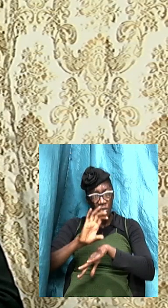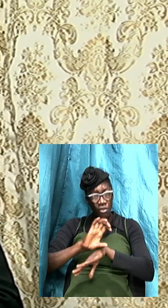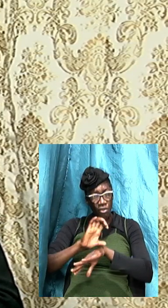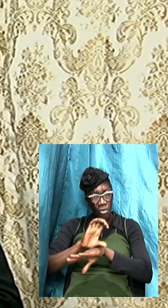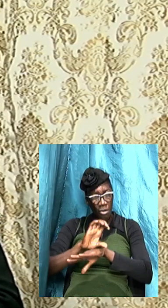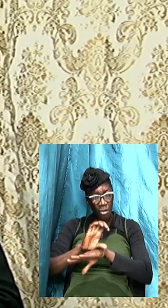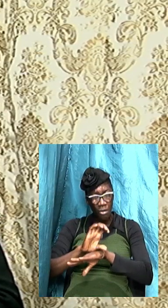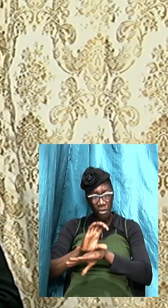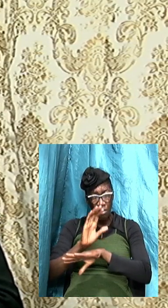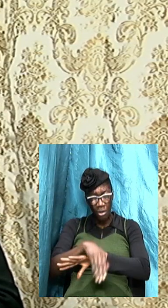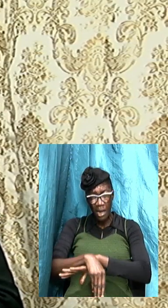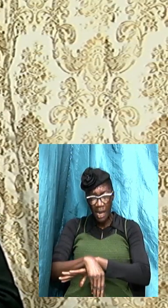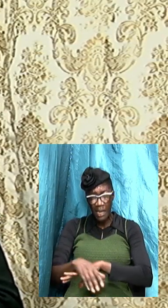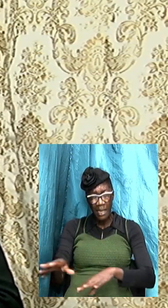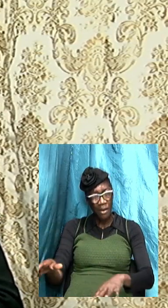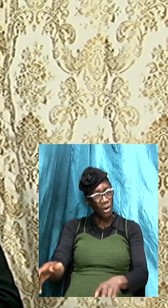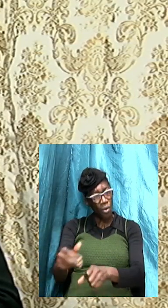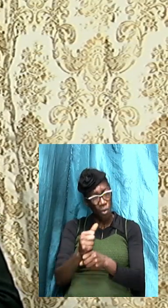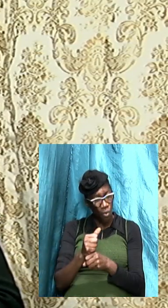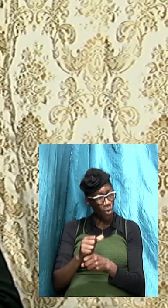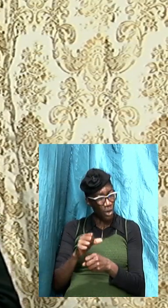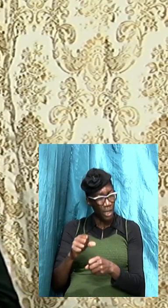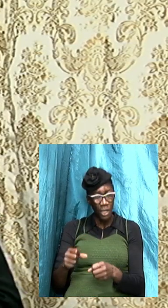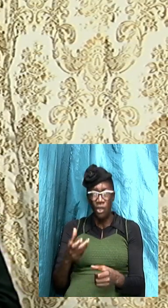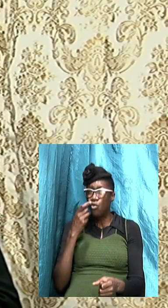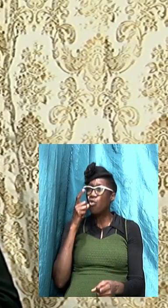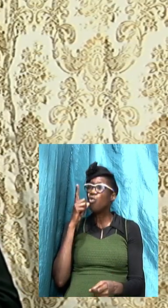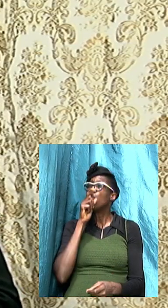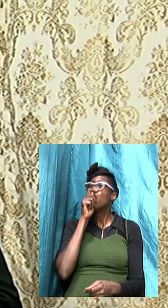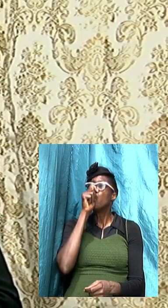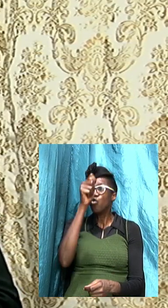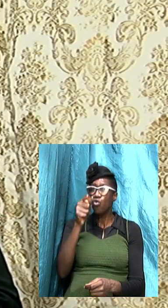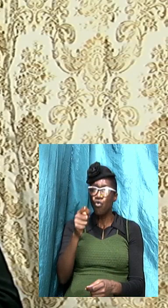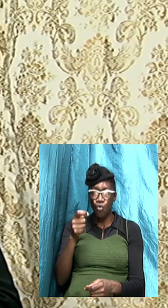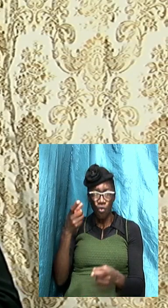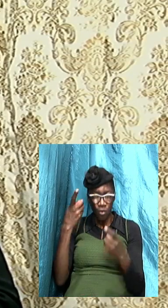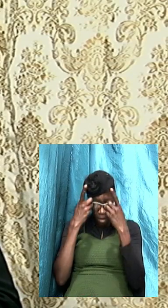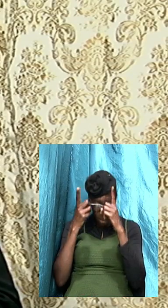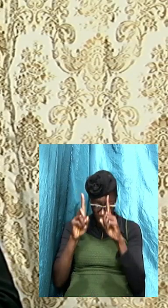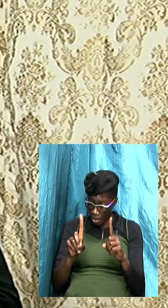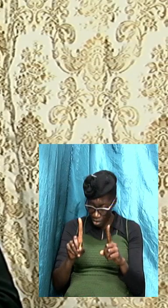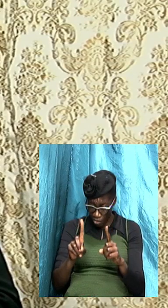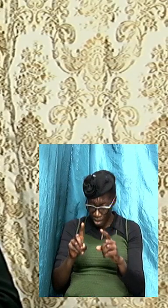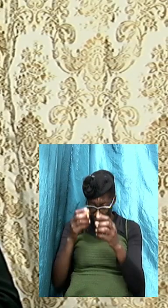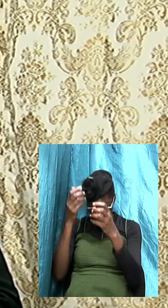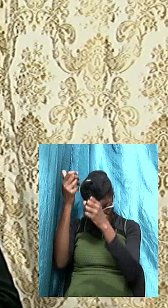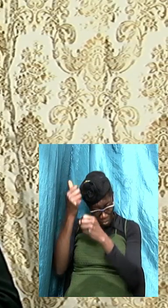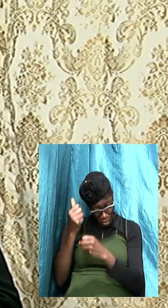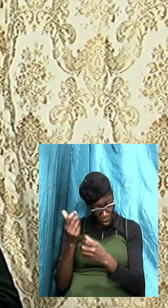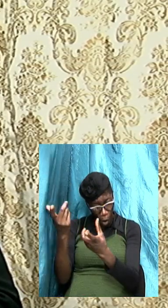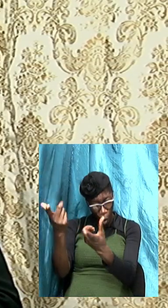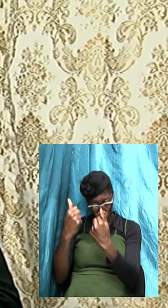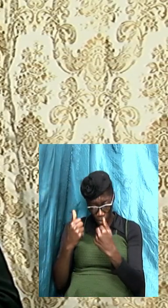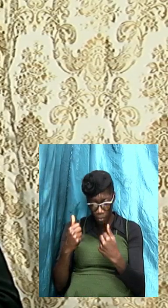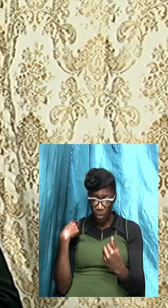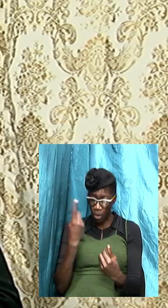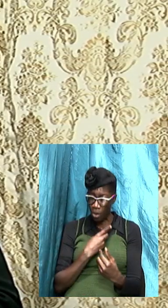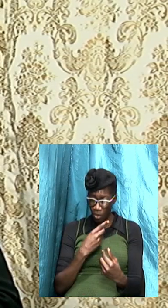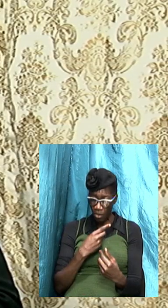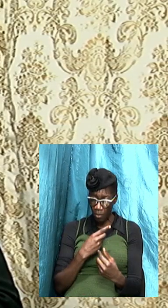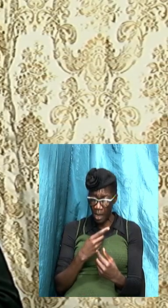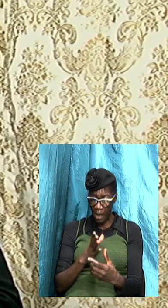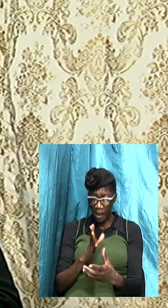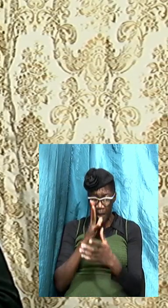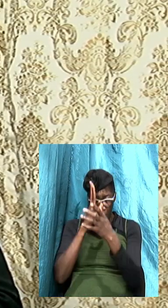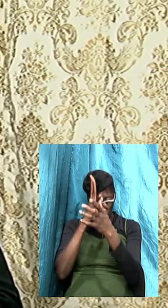will hold to some doctrine and hold to that which has been passed down to us by our forefathers we pray God